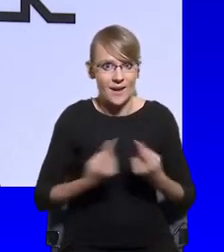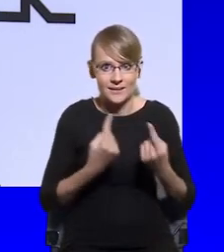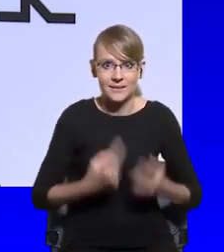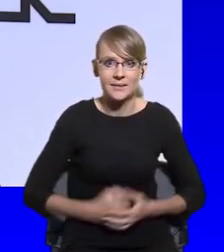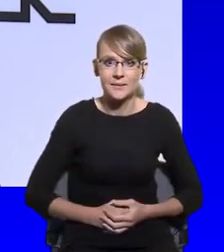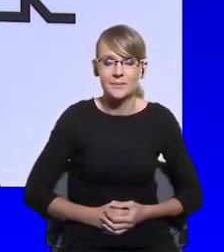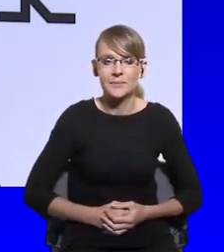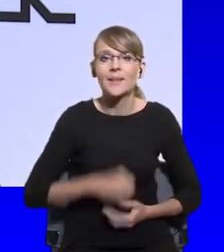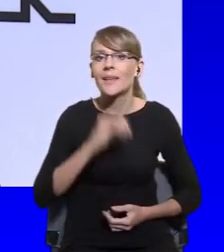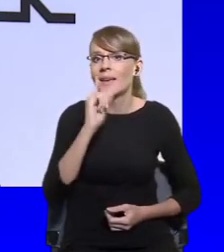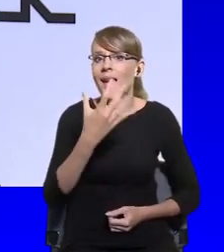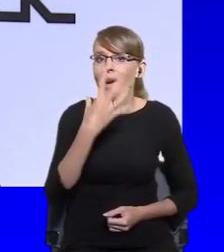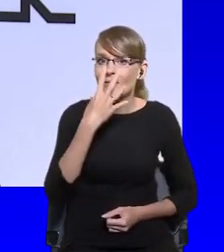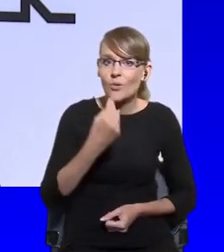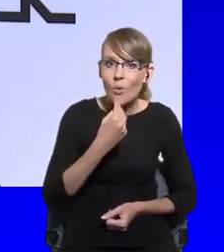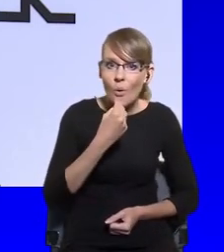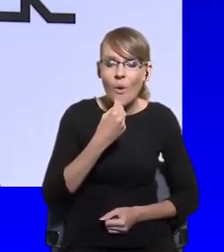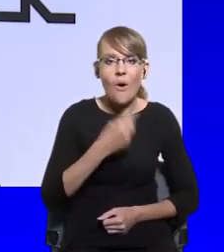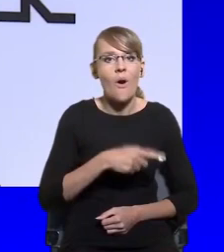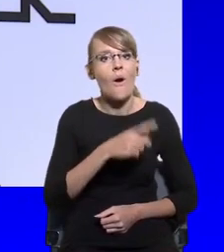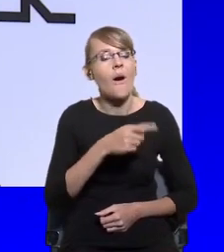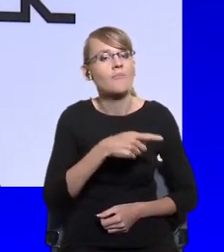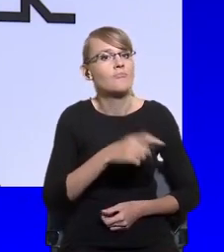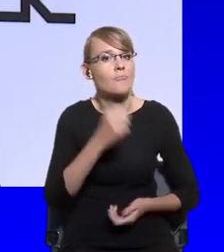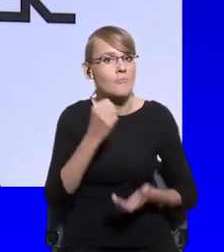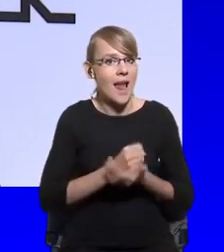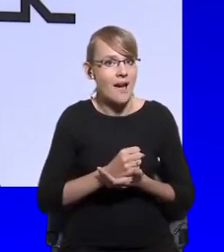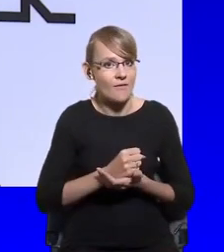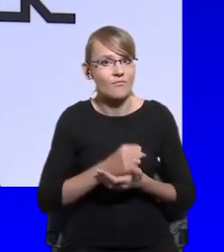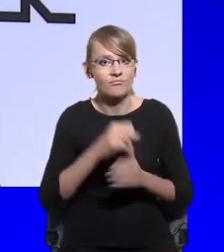executive powers in everyday lives of citizens.